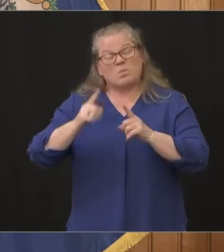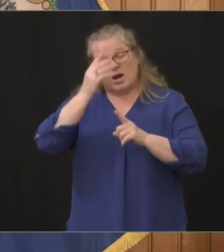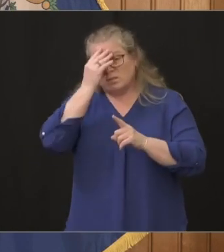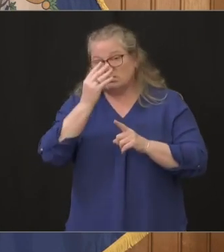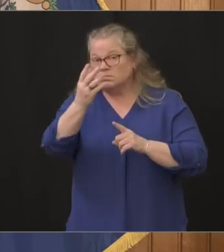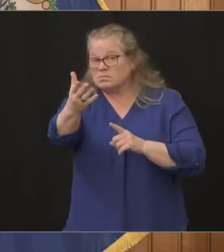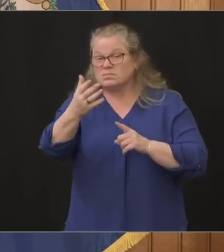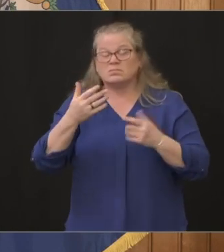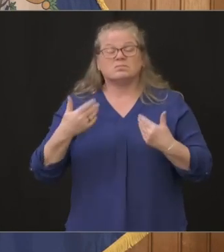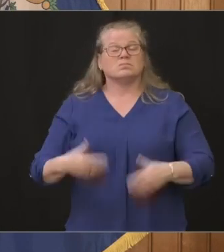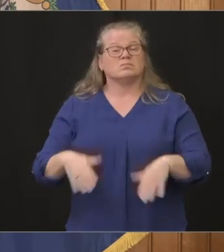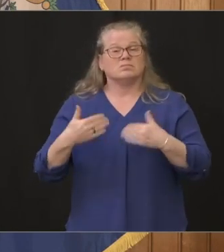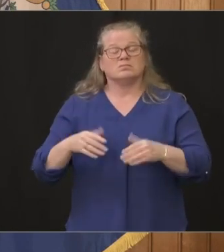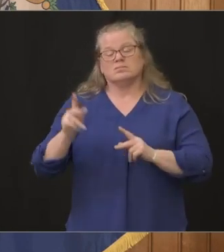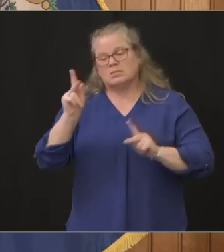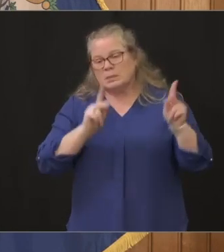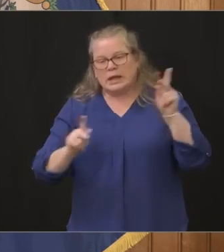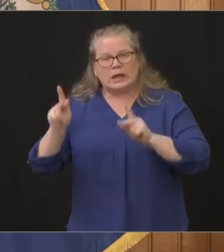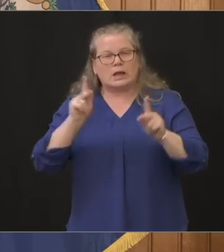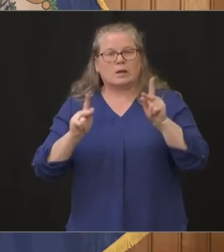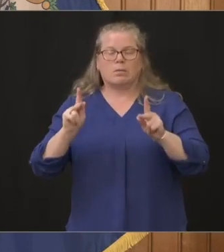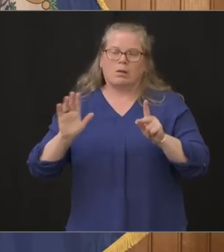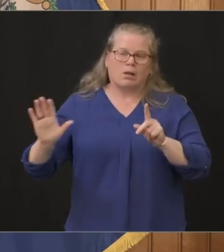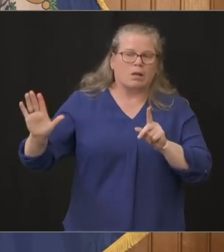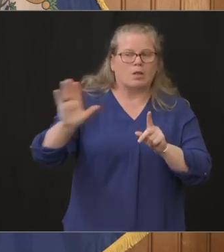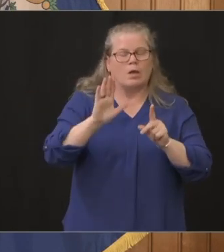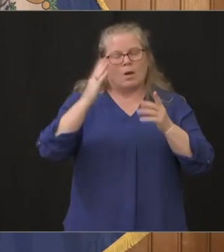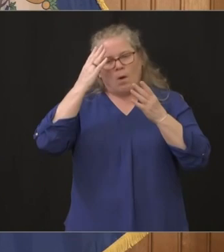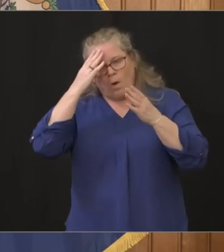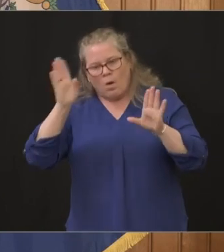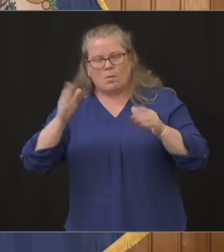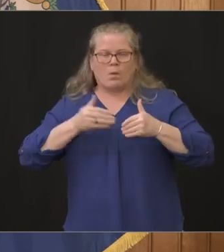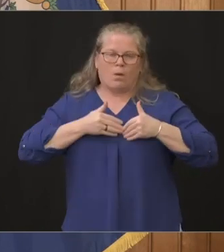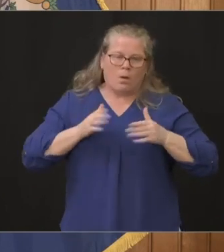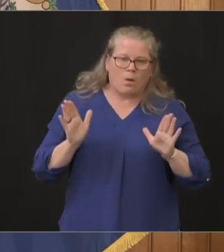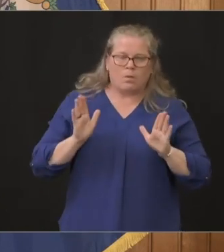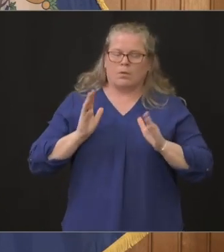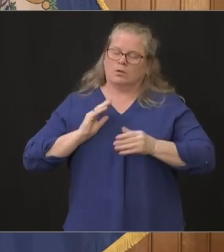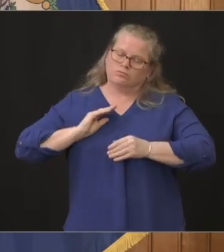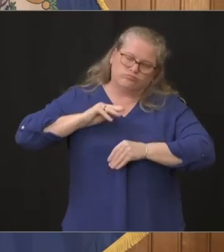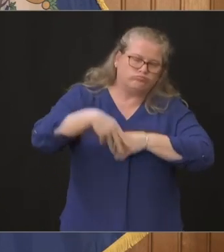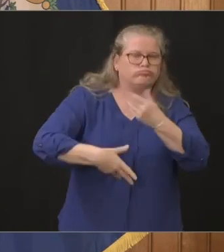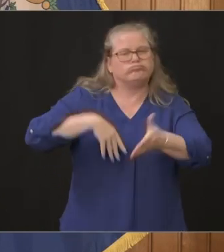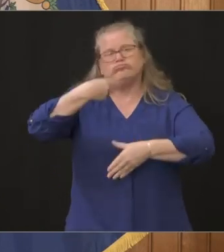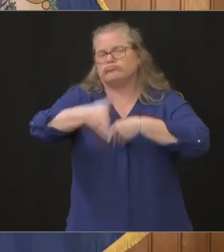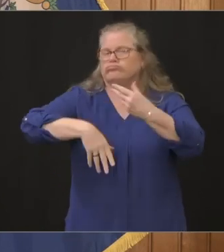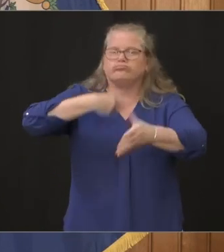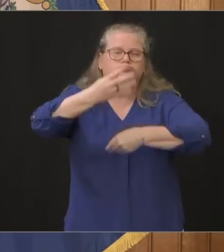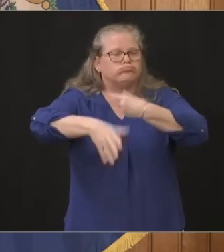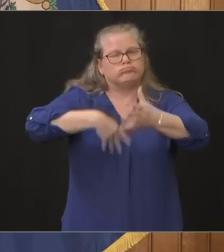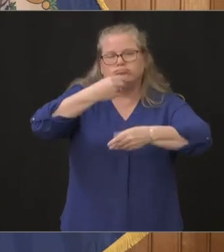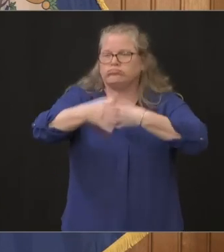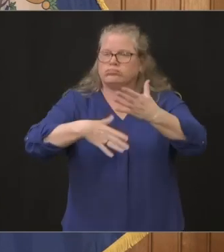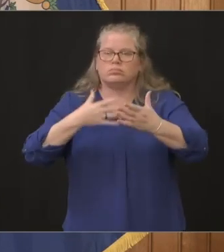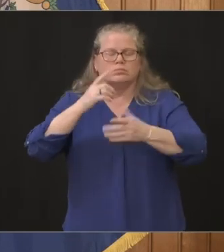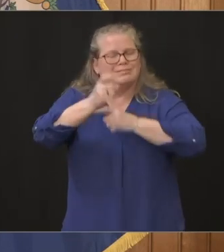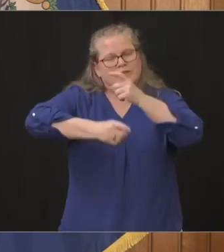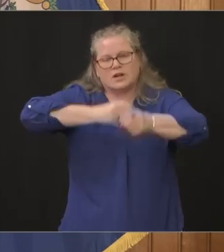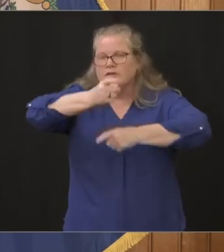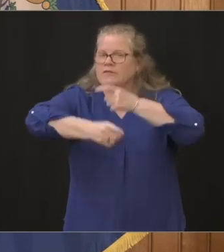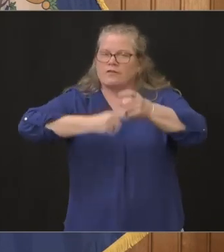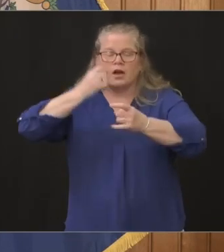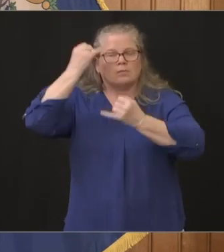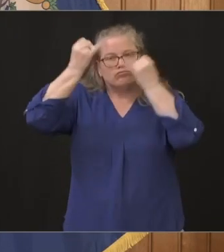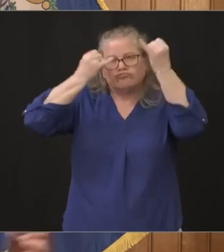generosity and by the ingenuity of the people of Connecticut you know when it comes to generosity